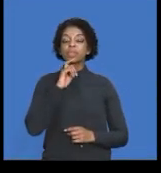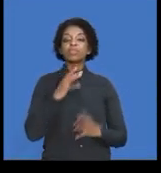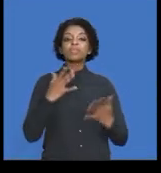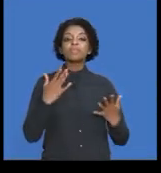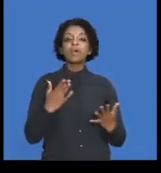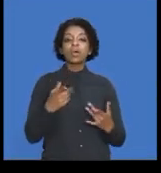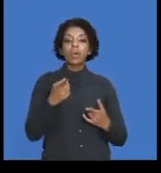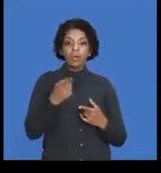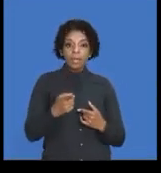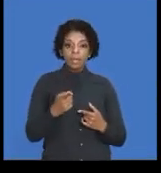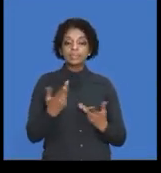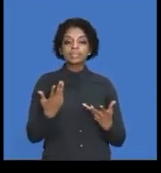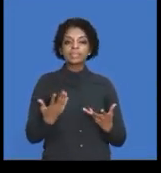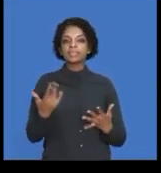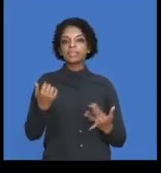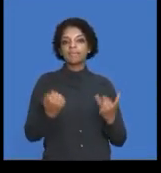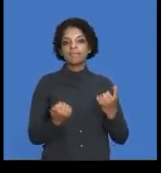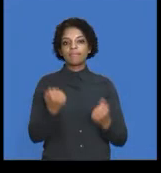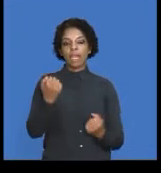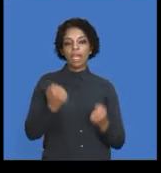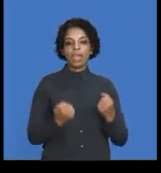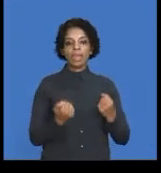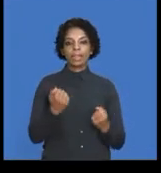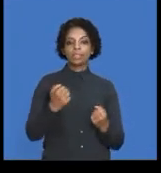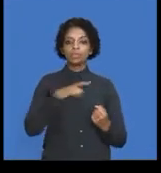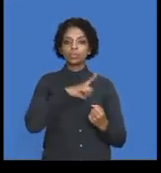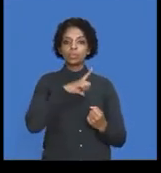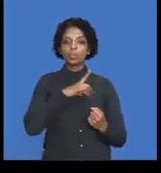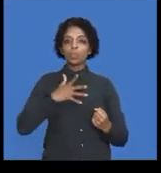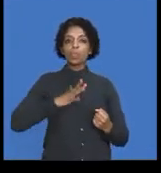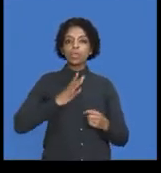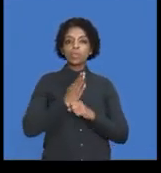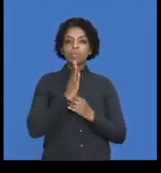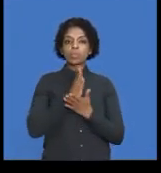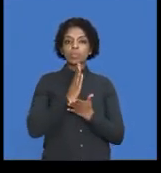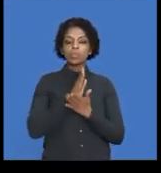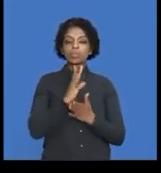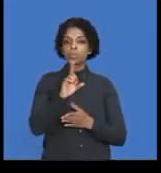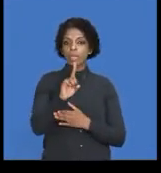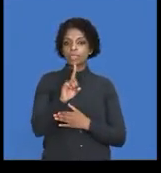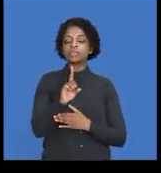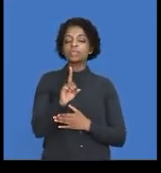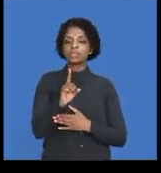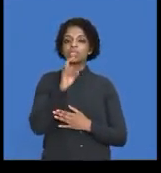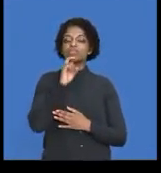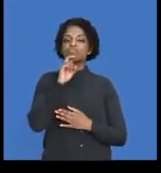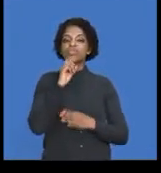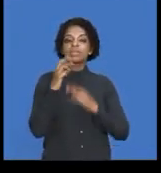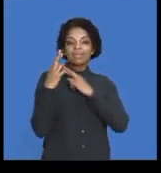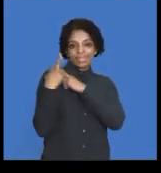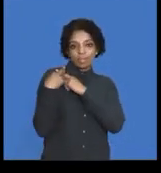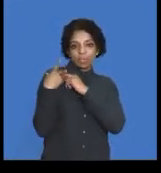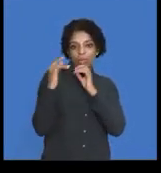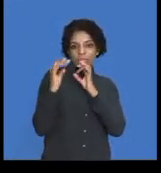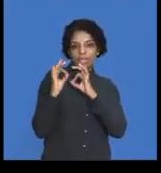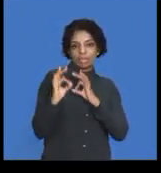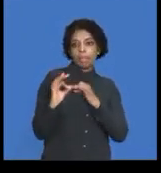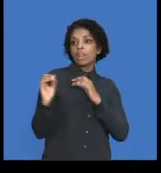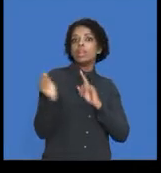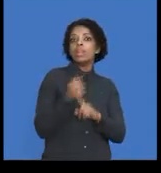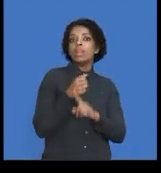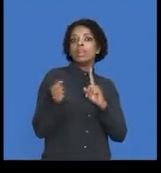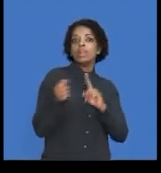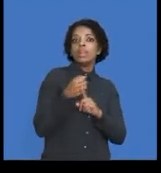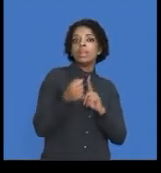need to be investigated in order to ensure that vehicles are used responsibly and no abuse is taking